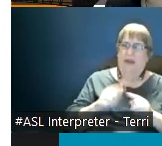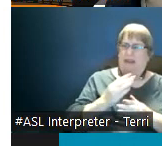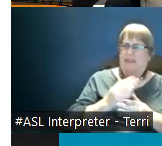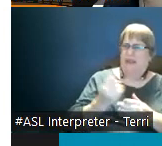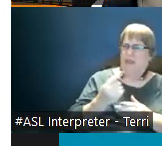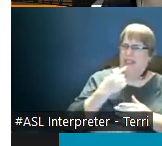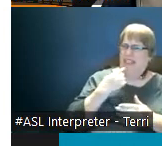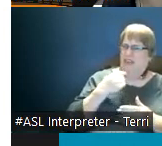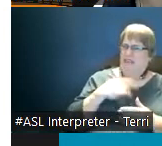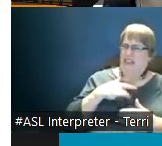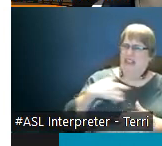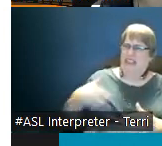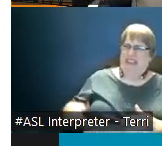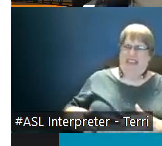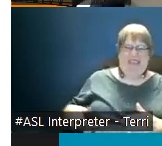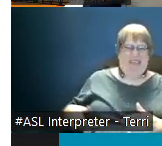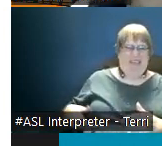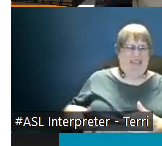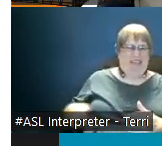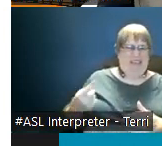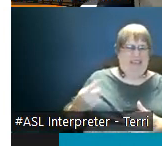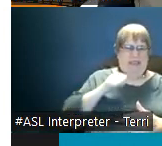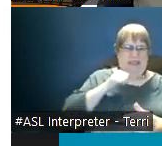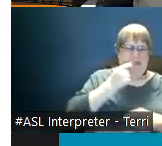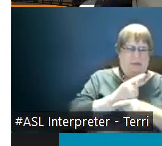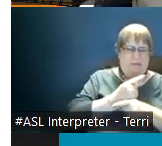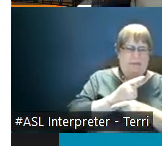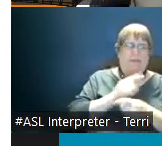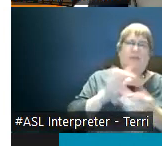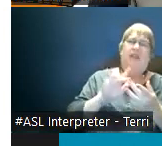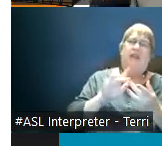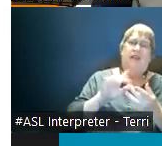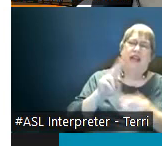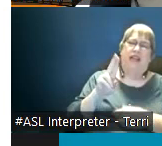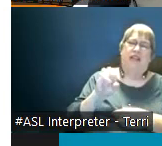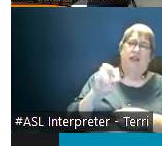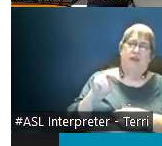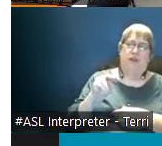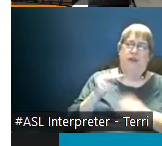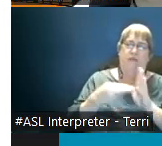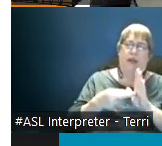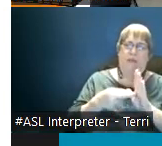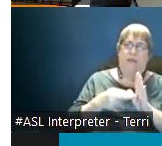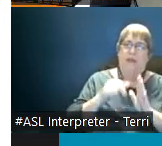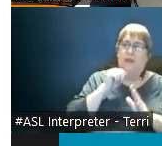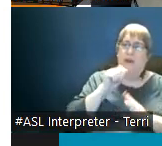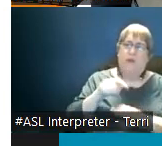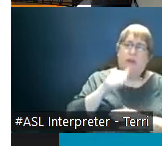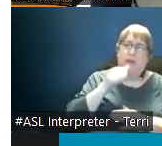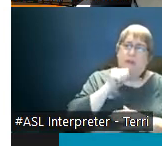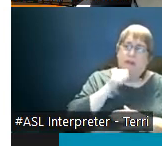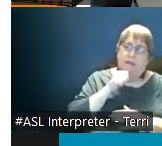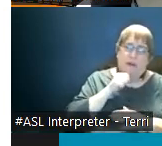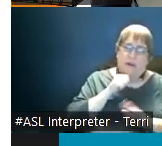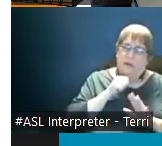right contact one of your union reps so that we can try to get the answer for you don't suffer in silence it's really the only way